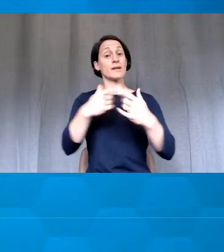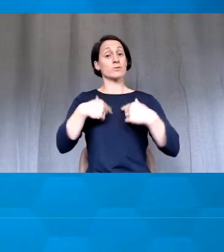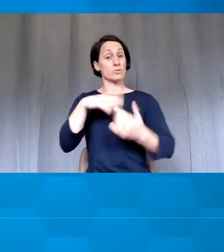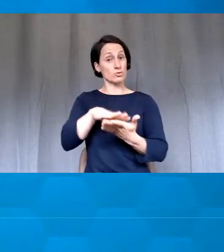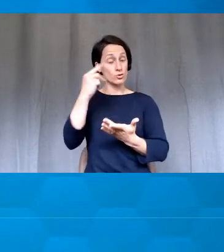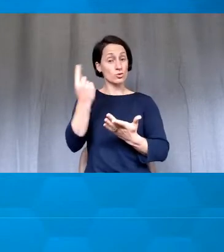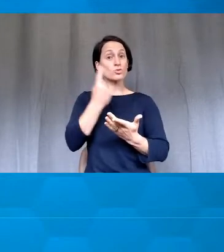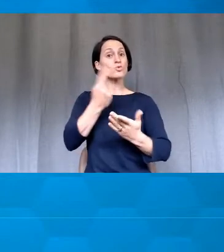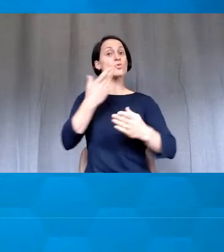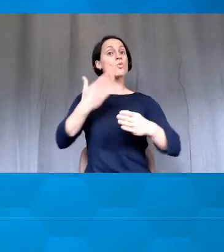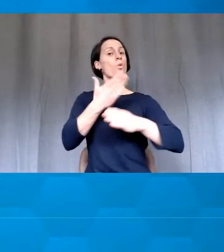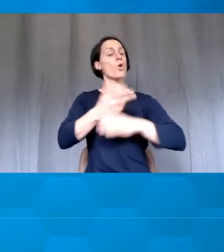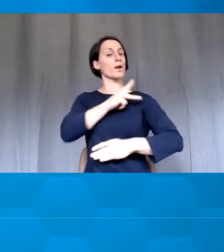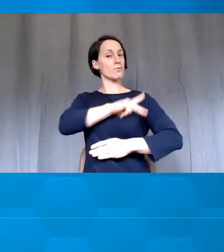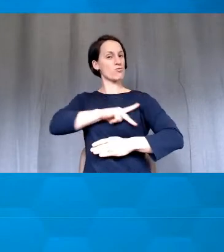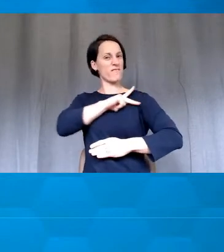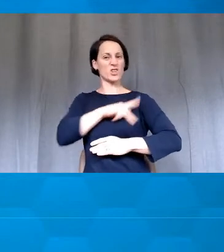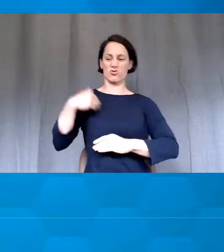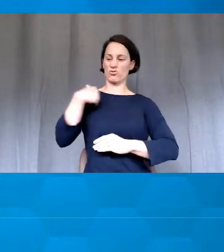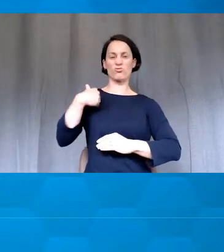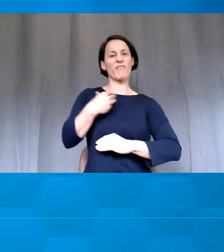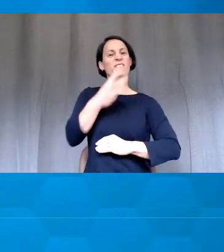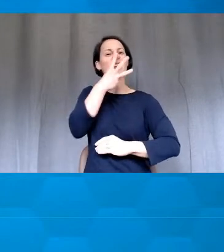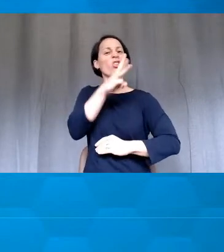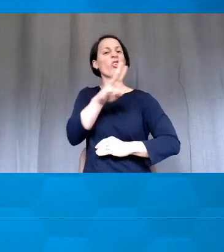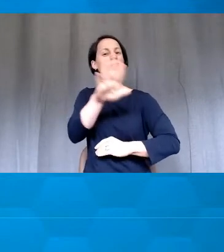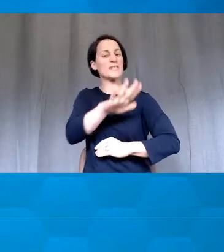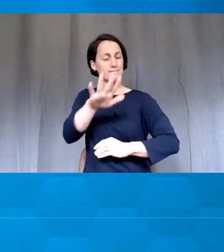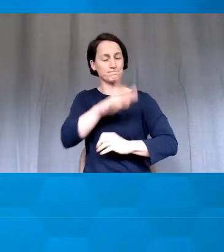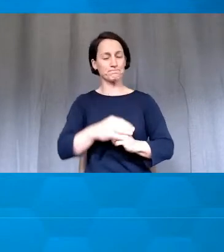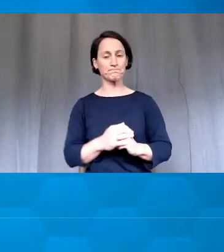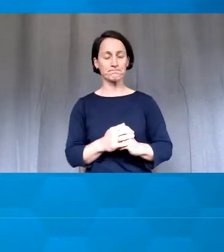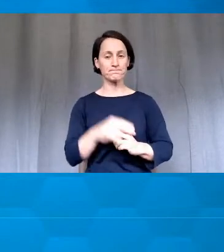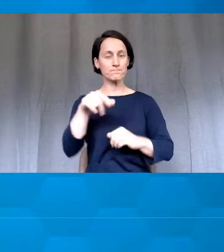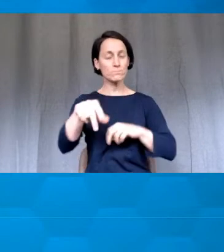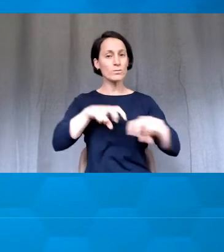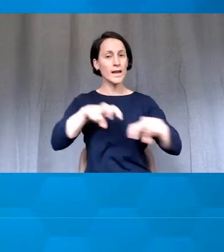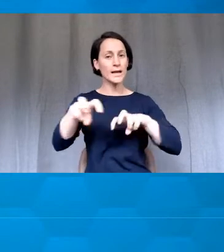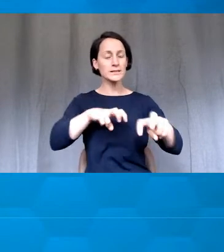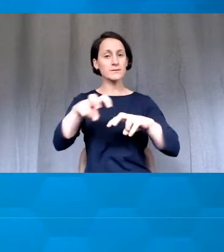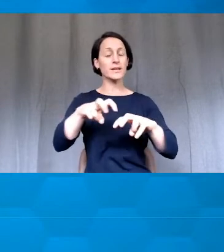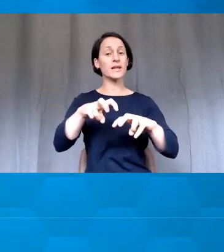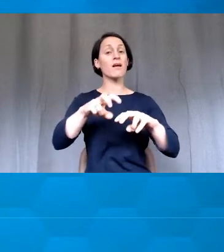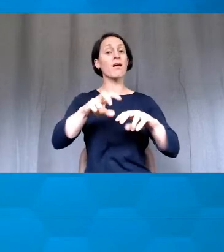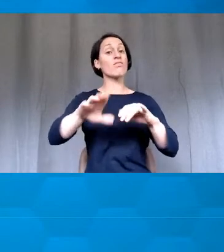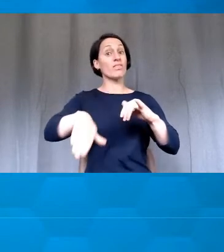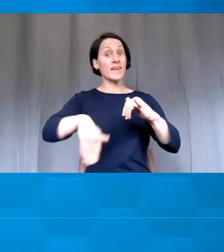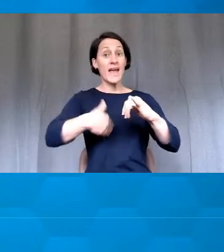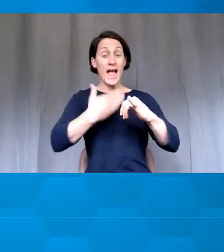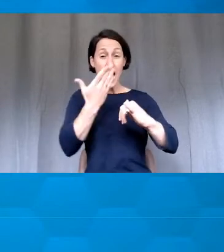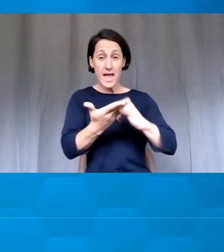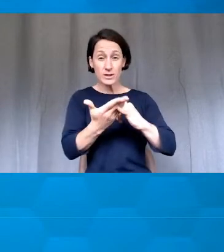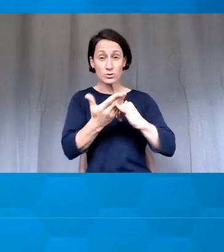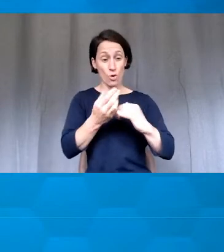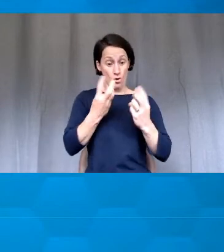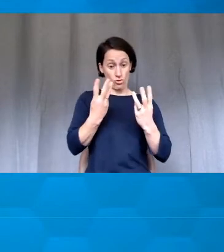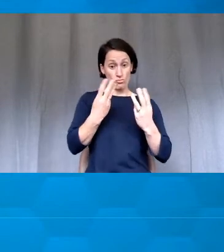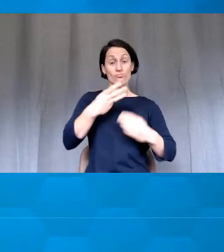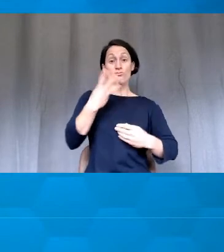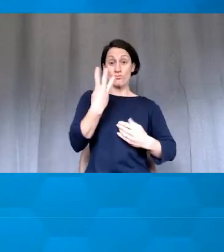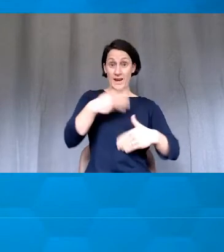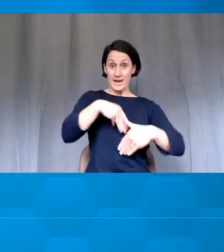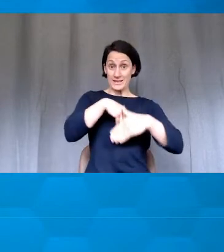with a mean age of about 30, and the activity happens at the end of an intensive three-day residential.